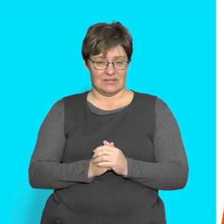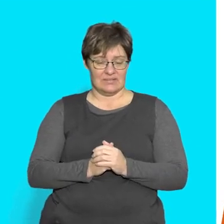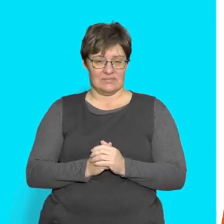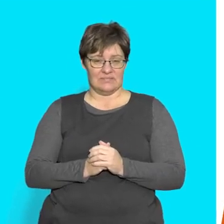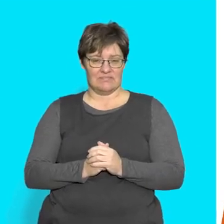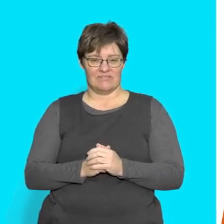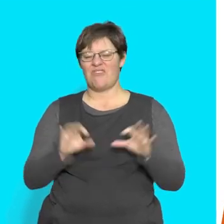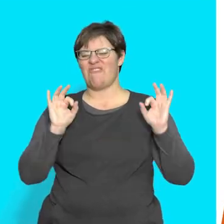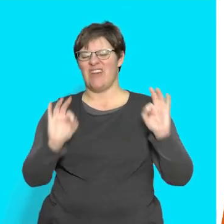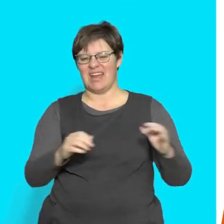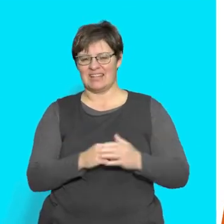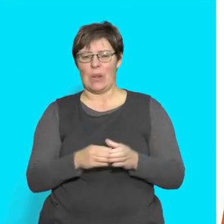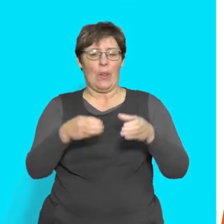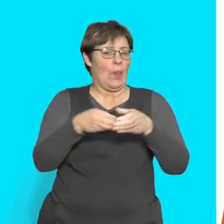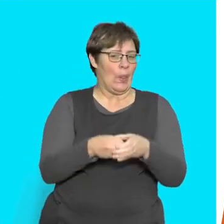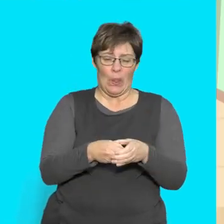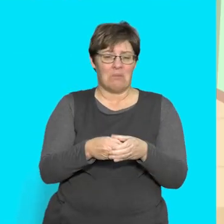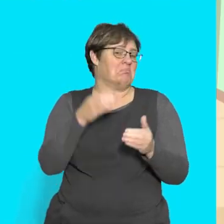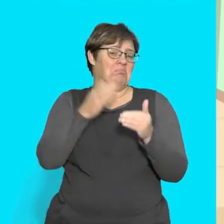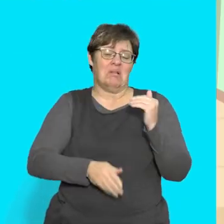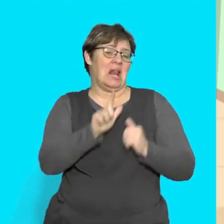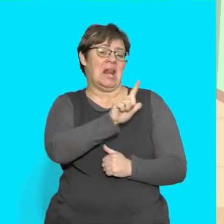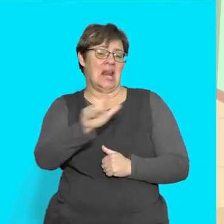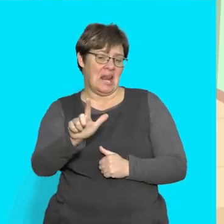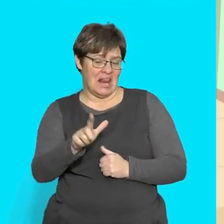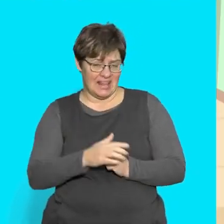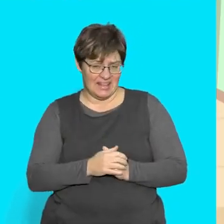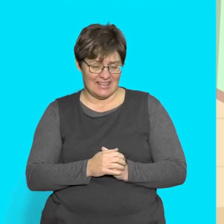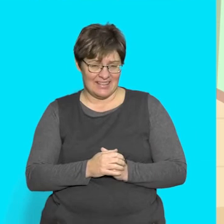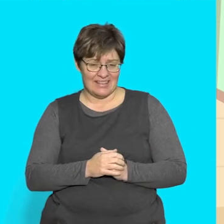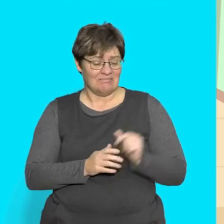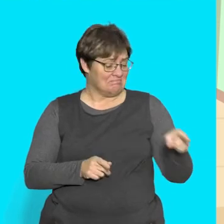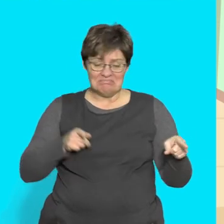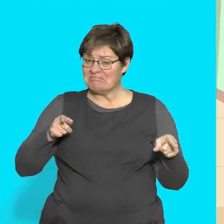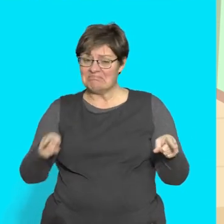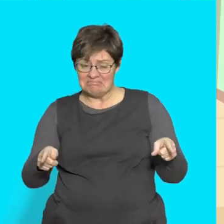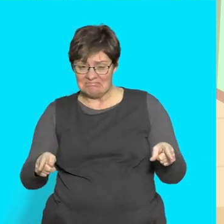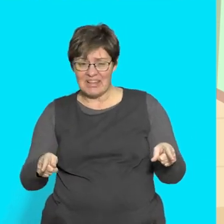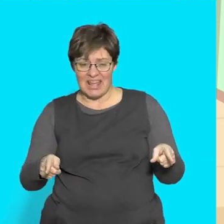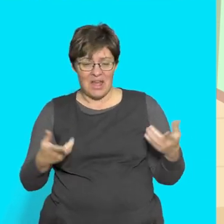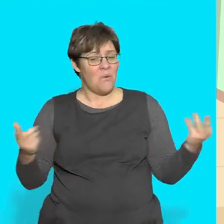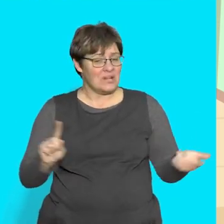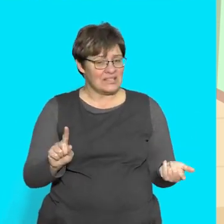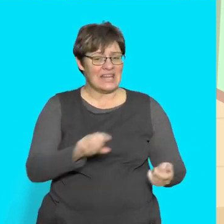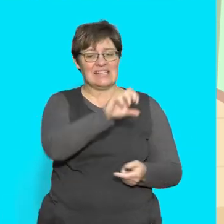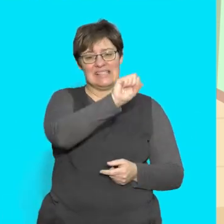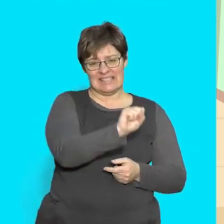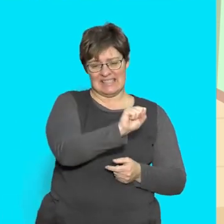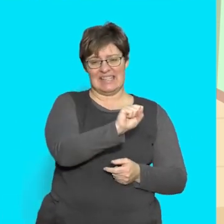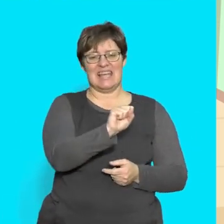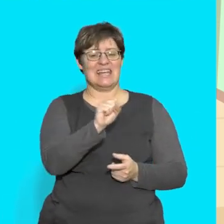Correct! Small Ends in the L Sound And the other two End in the S